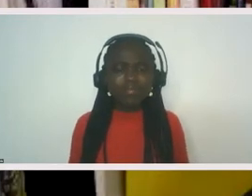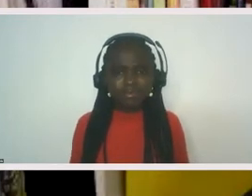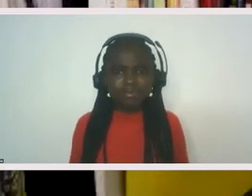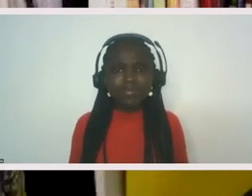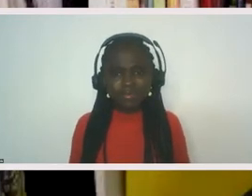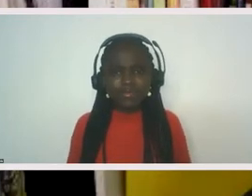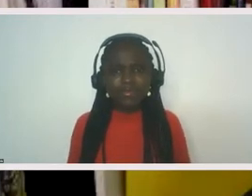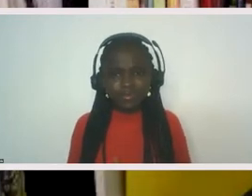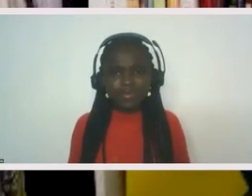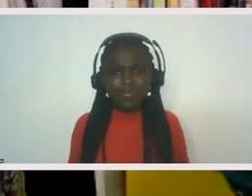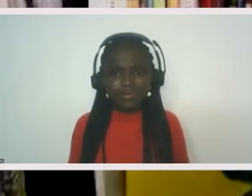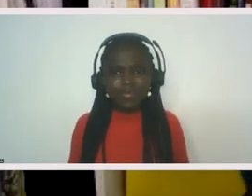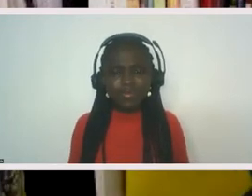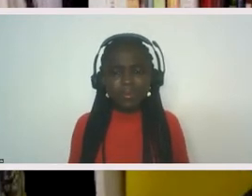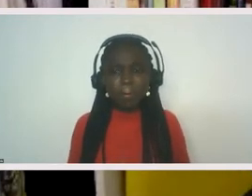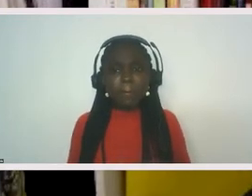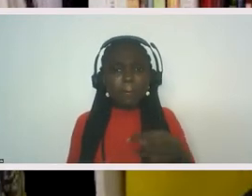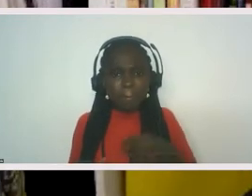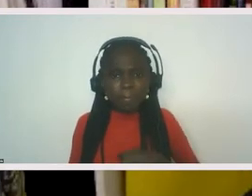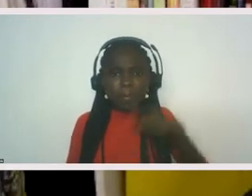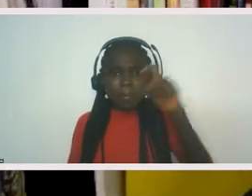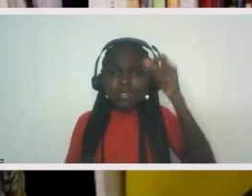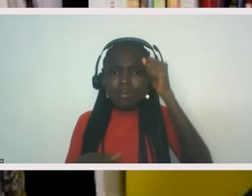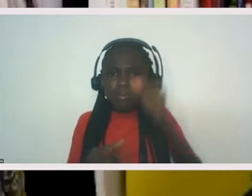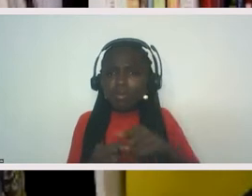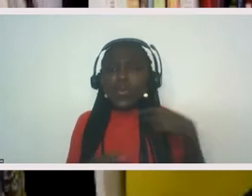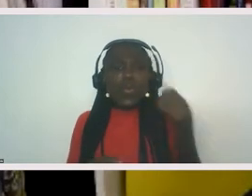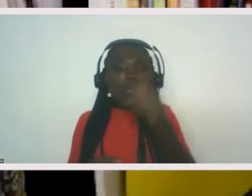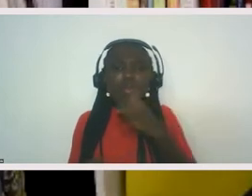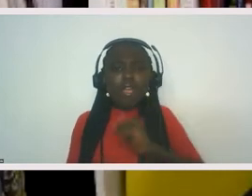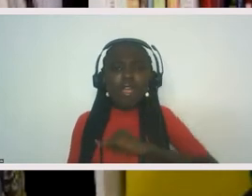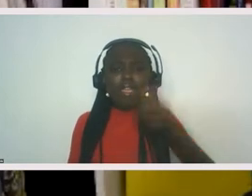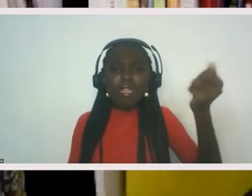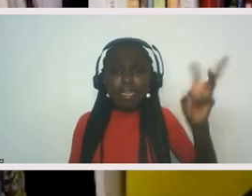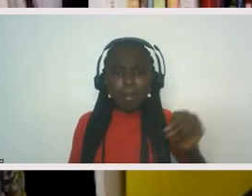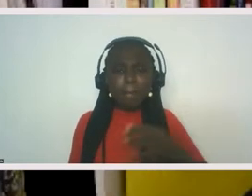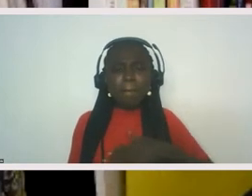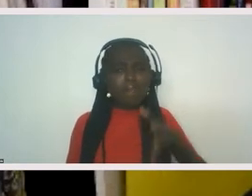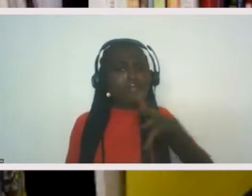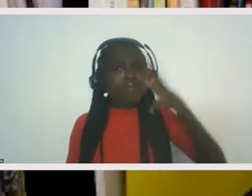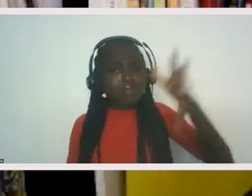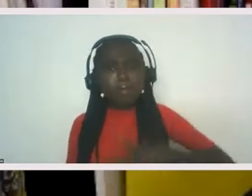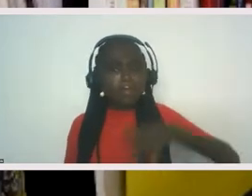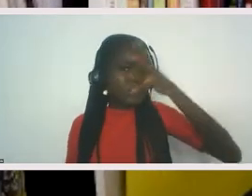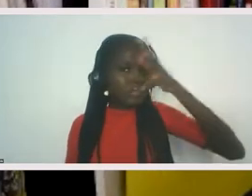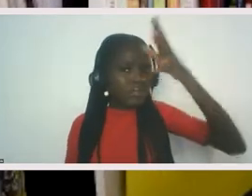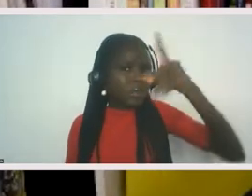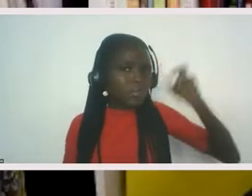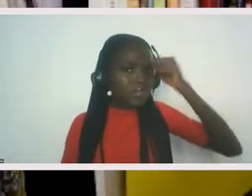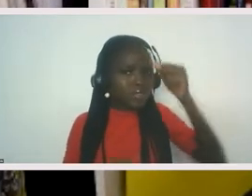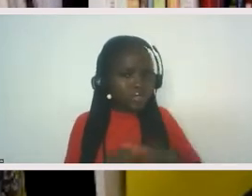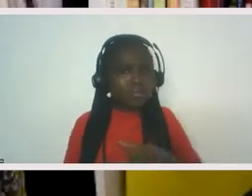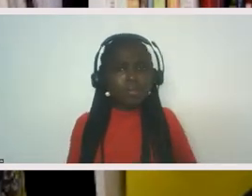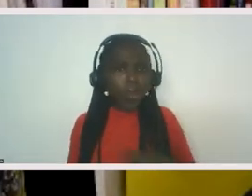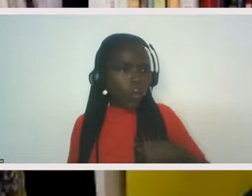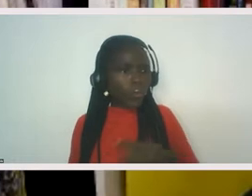it looks like to do that. That first, I need to remember who I am, remember my ancestors, remember all the pieces, why we left, why